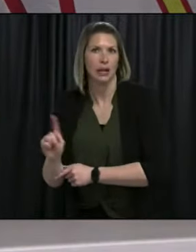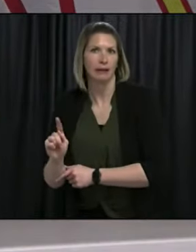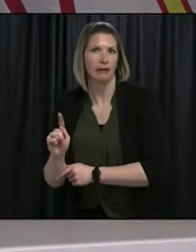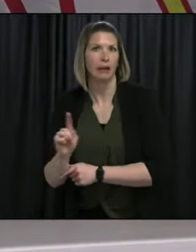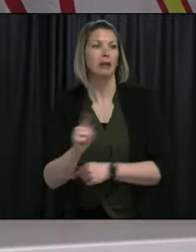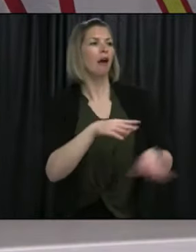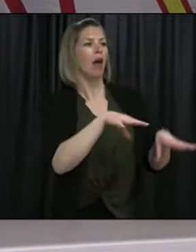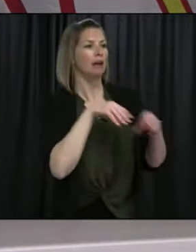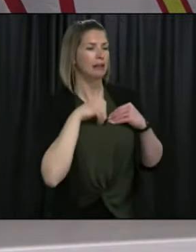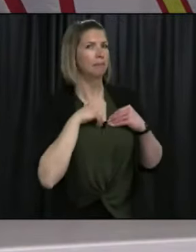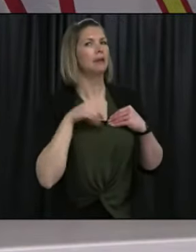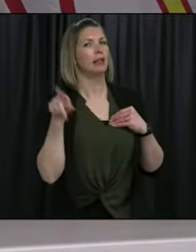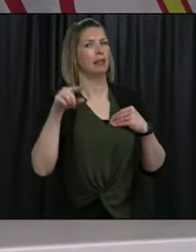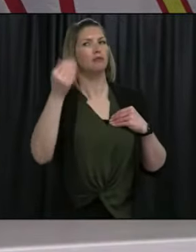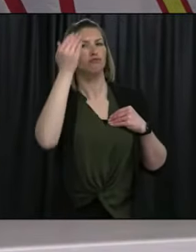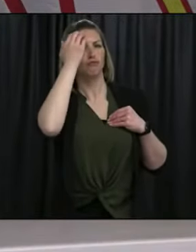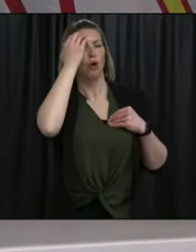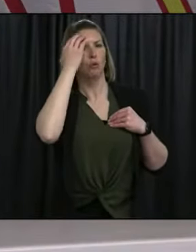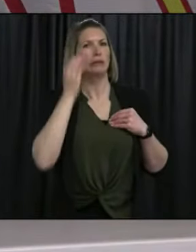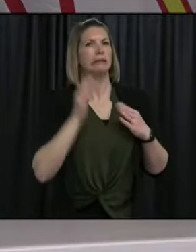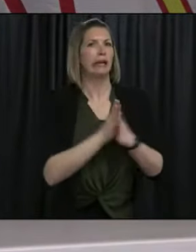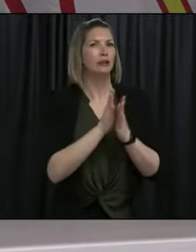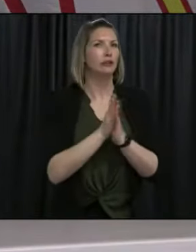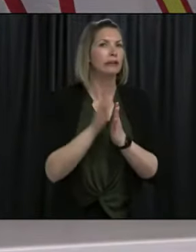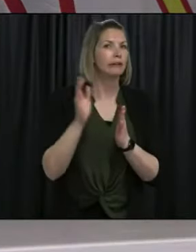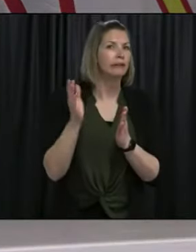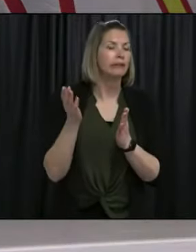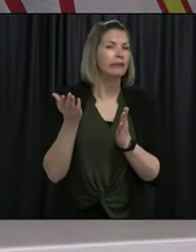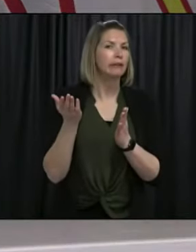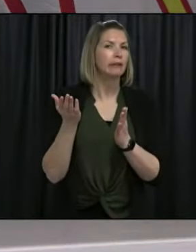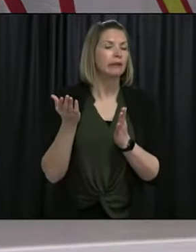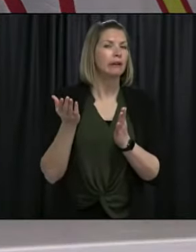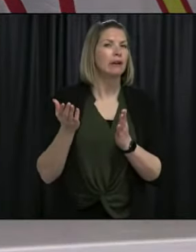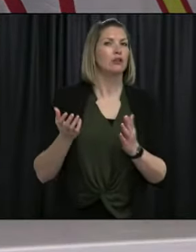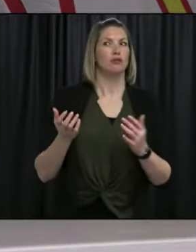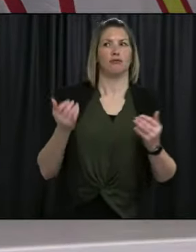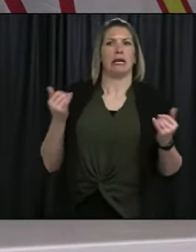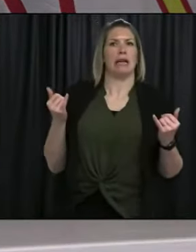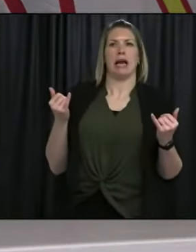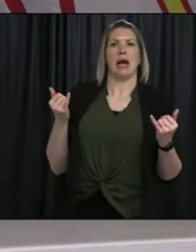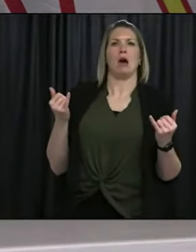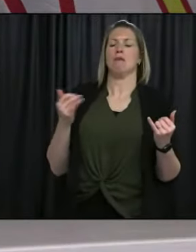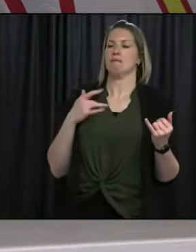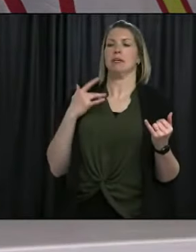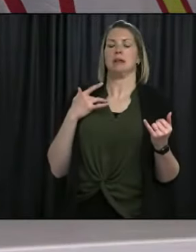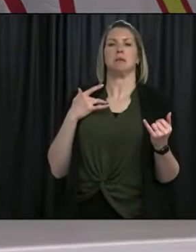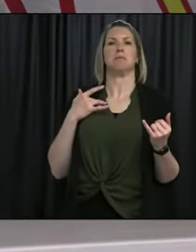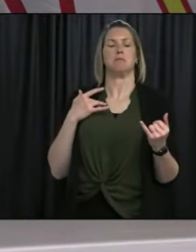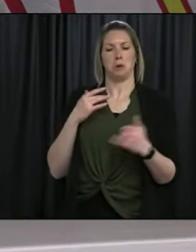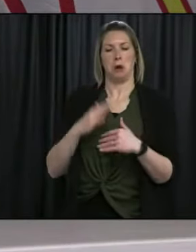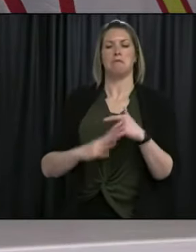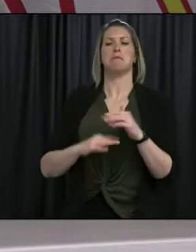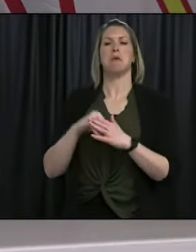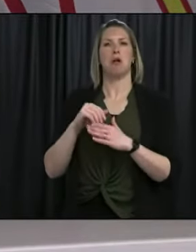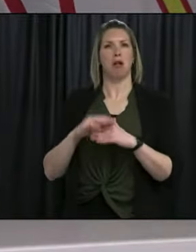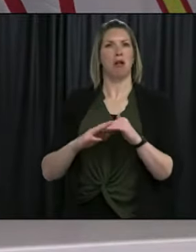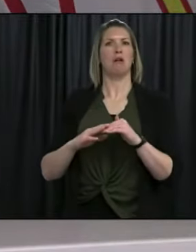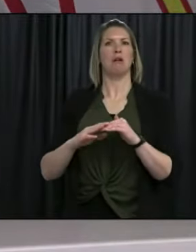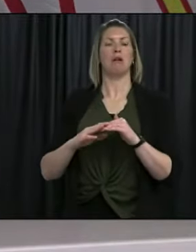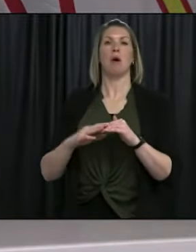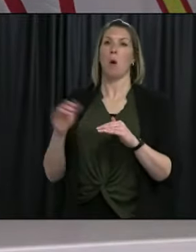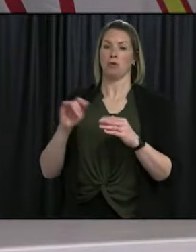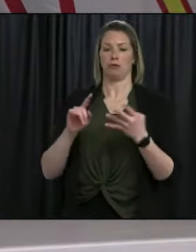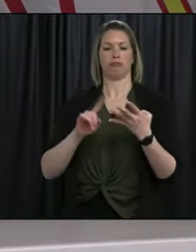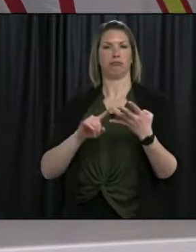and they understand the risks. So we feel that where we are right now is where we need to be. The vaccine is deemed to be a safe